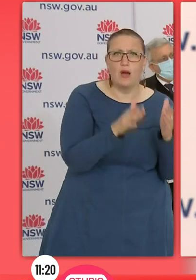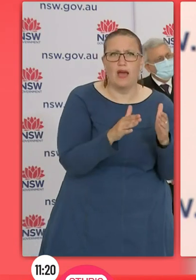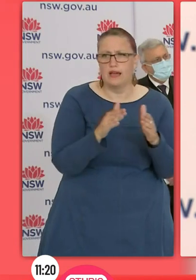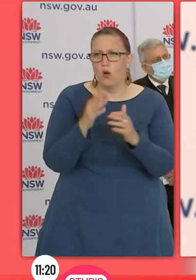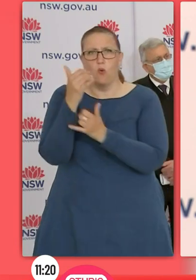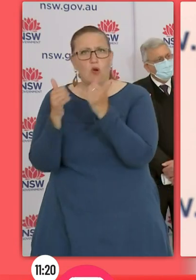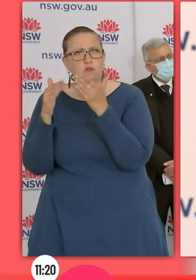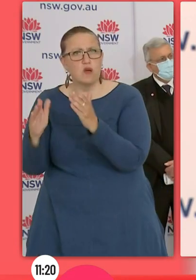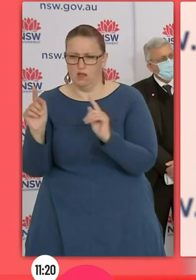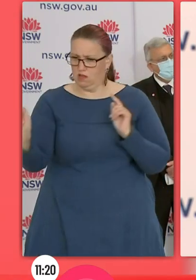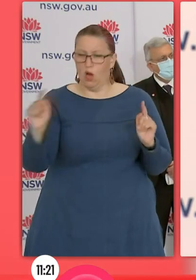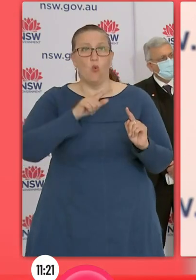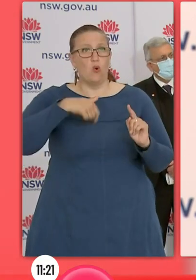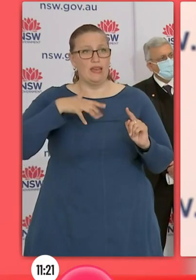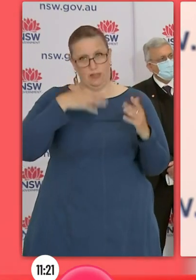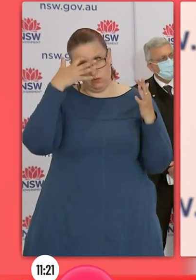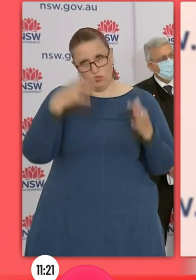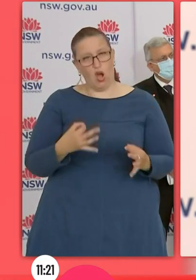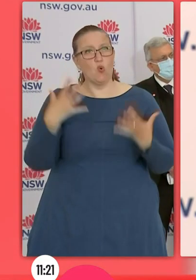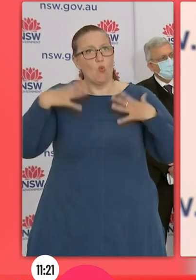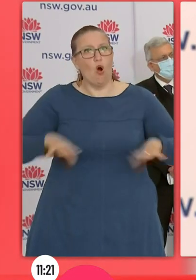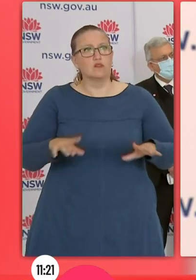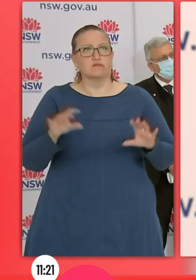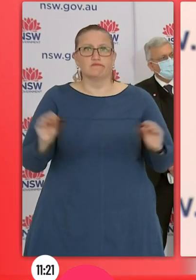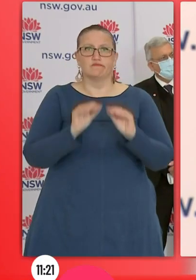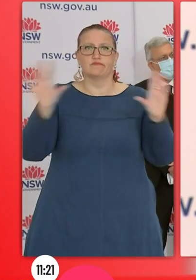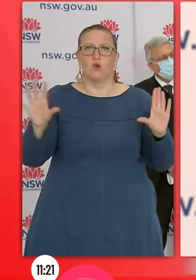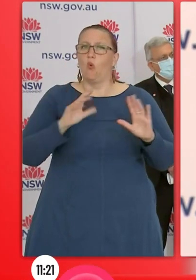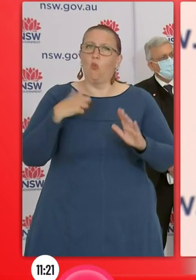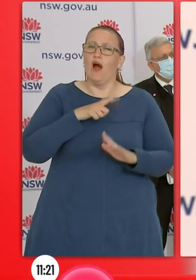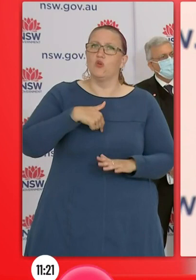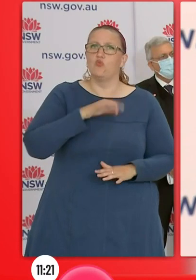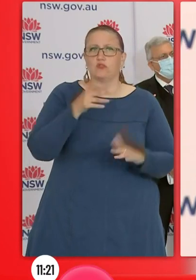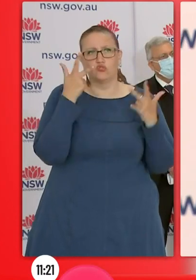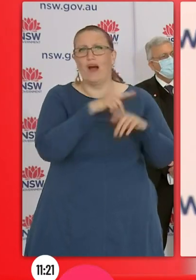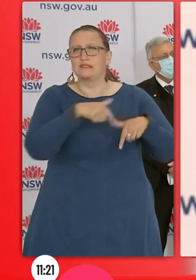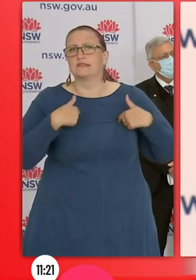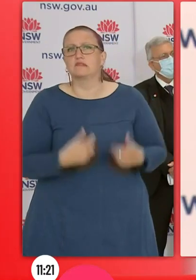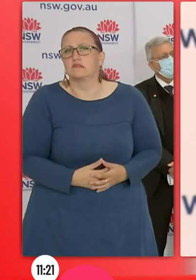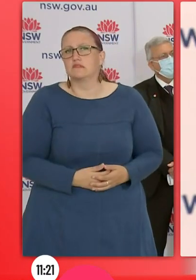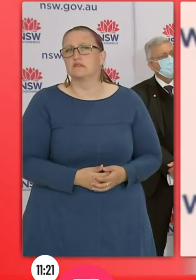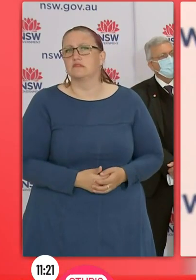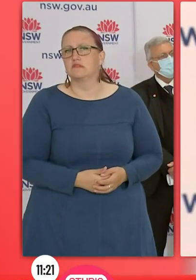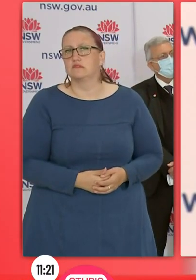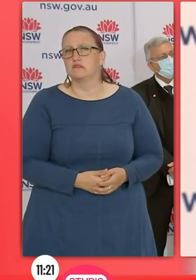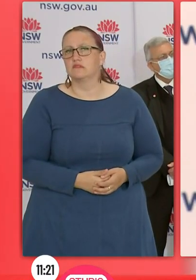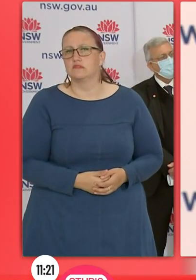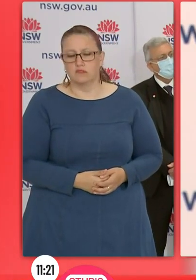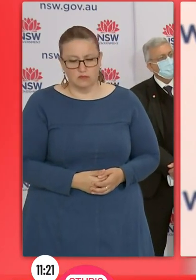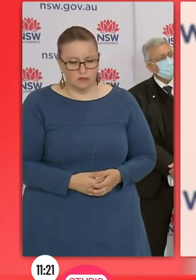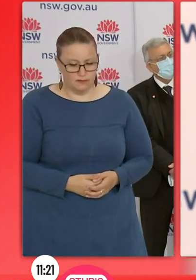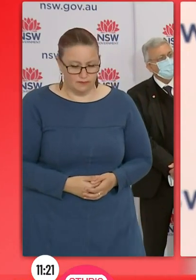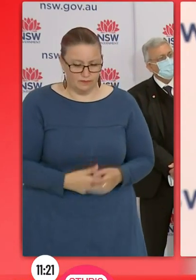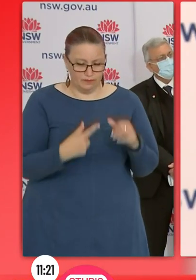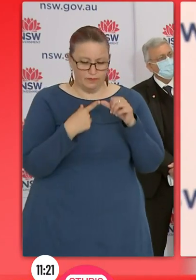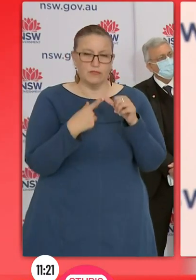that we as citizens can make a judgement about whether that's correct? Well, the best judgement is what the public health experts are